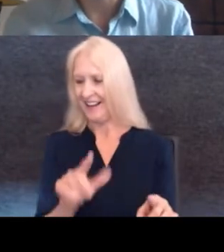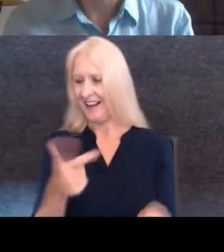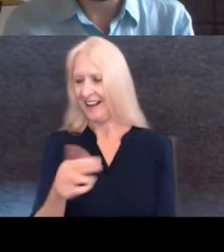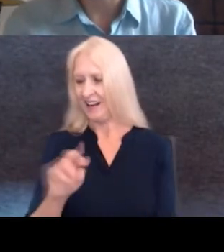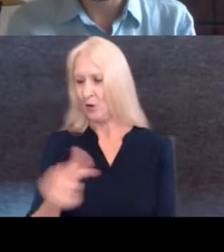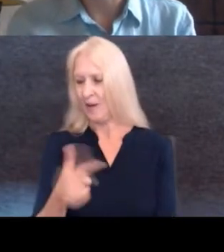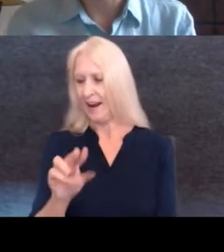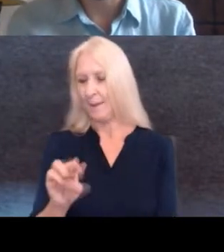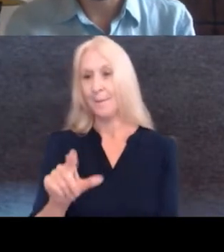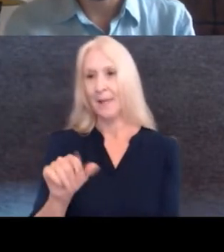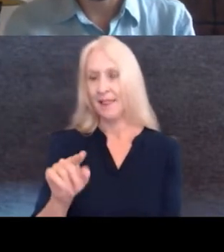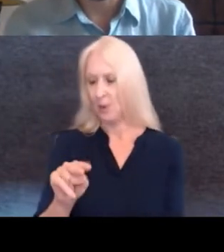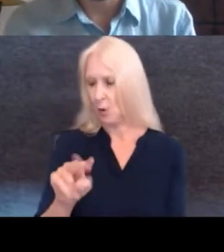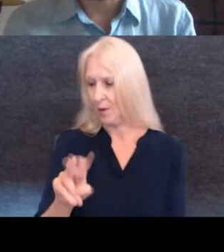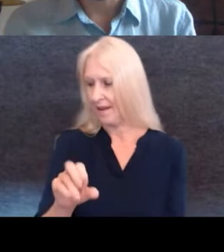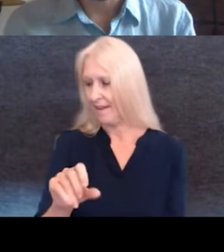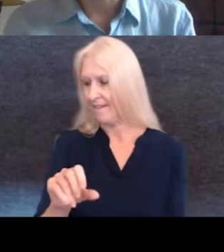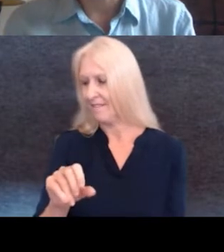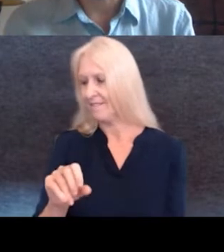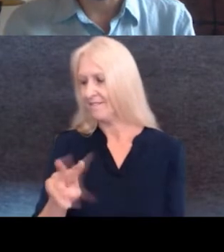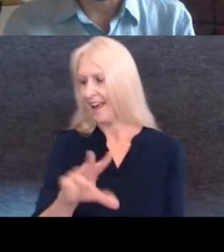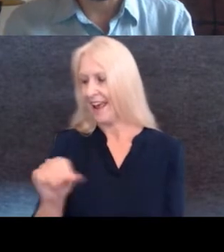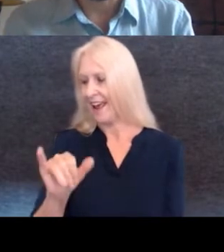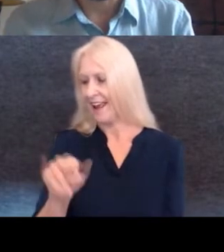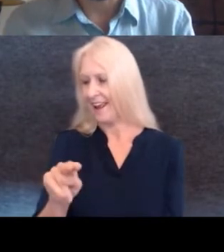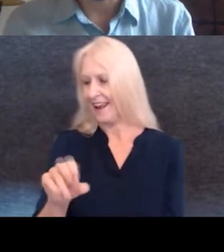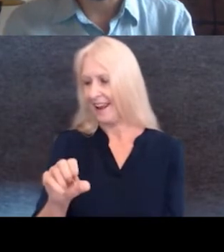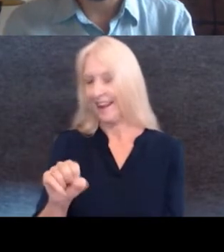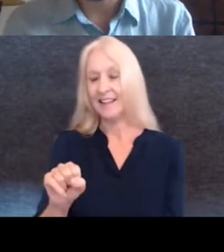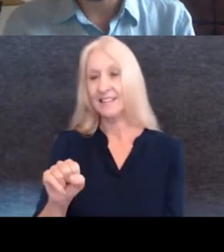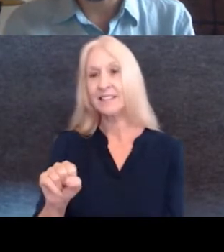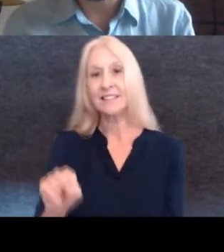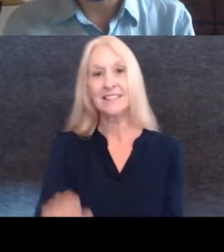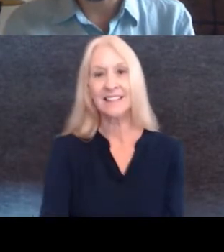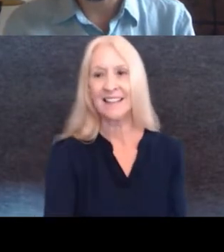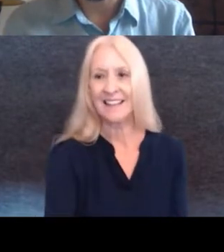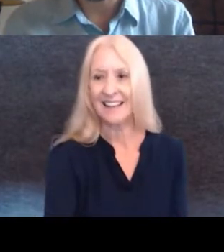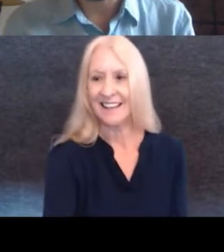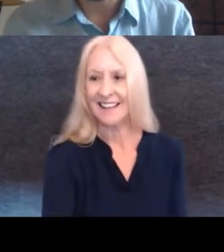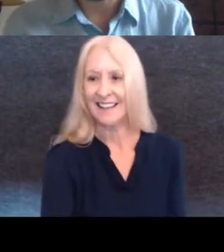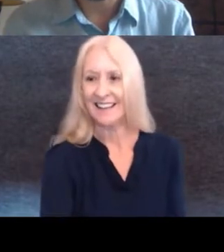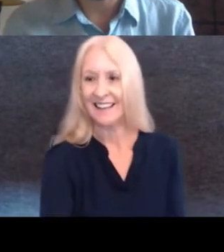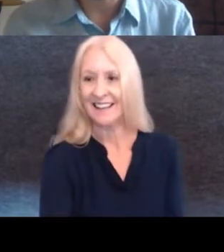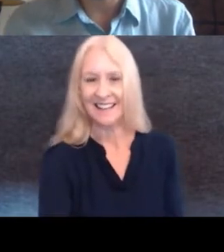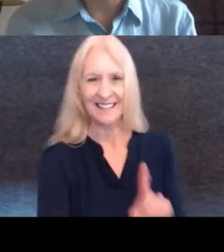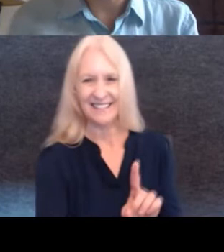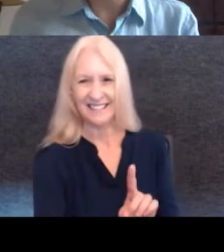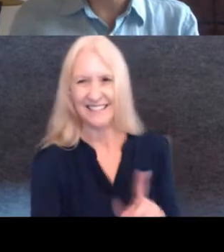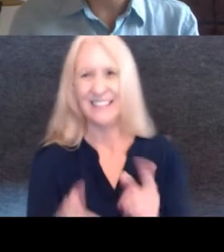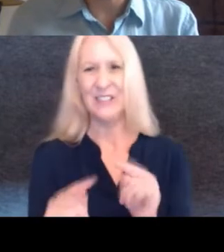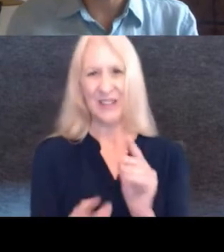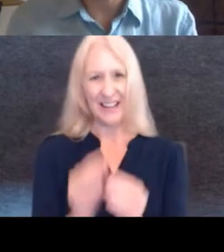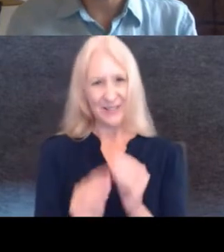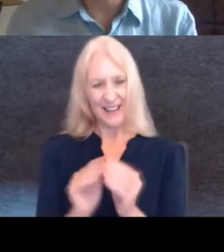Tayer Ken. And hi, Greg. And I'm getting her Wi-Fi a little bit better.